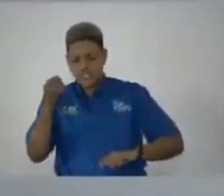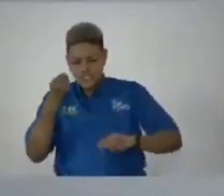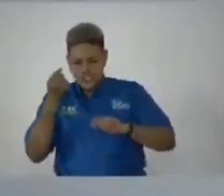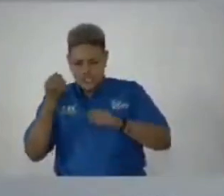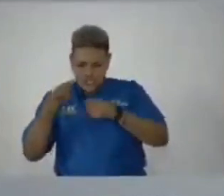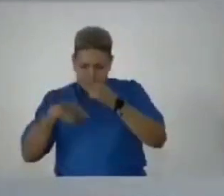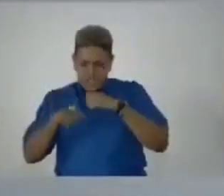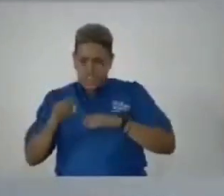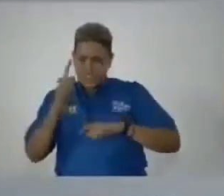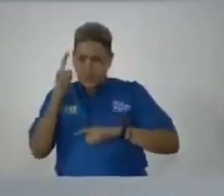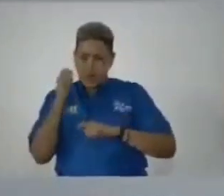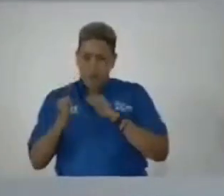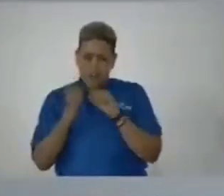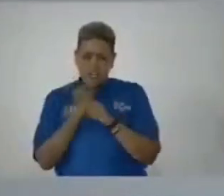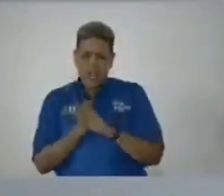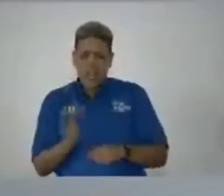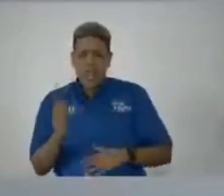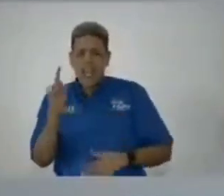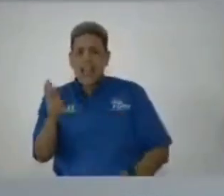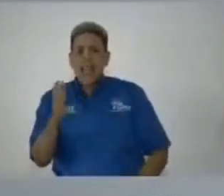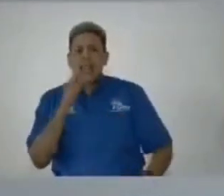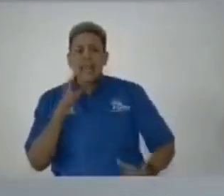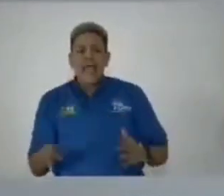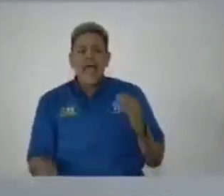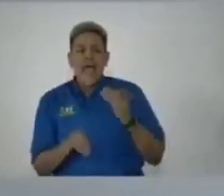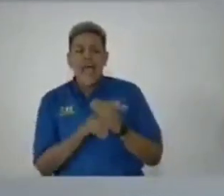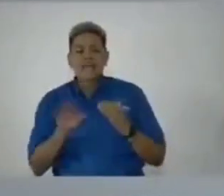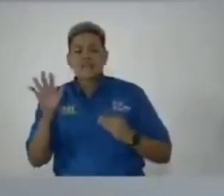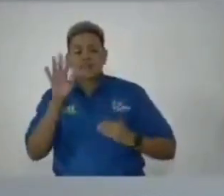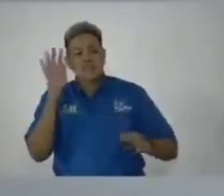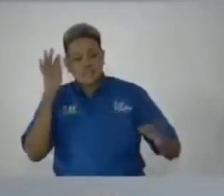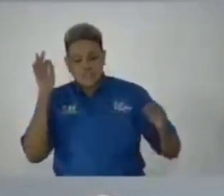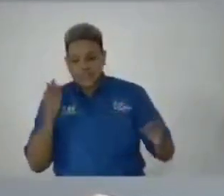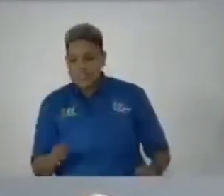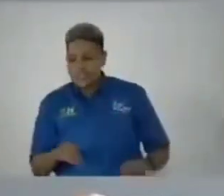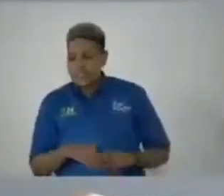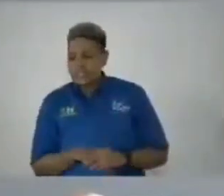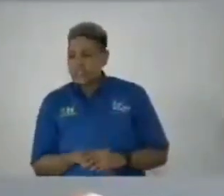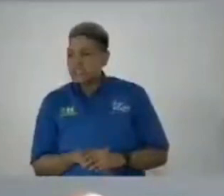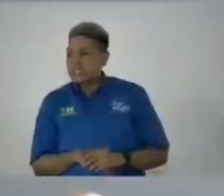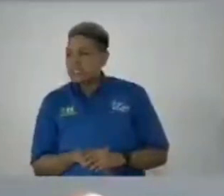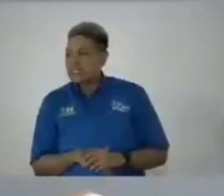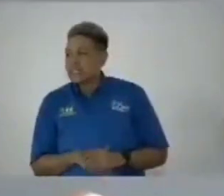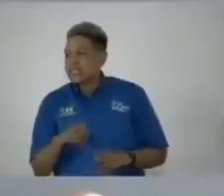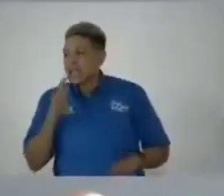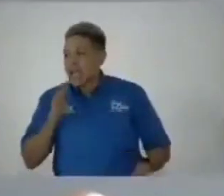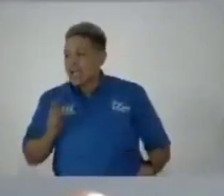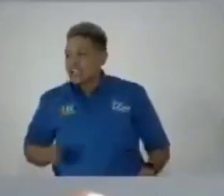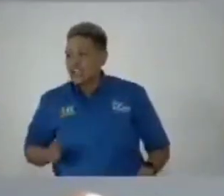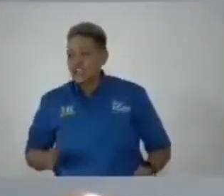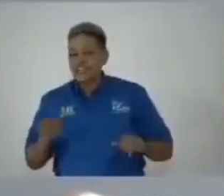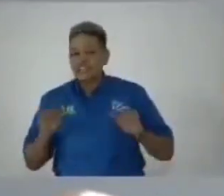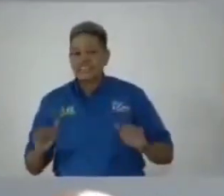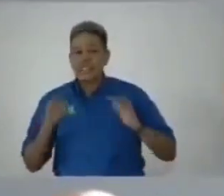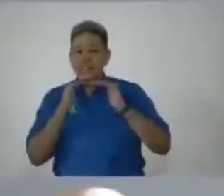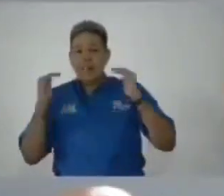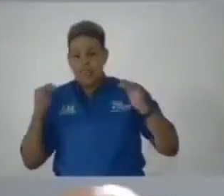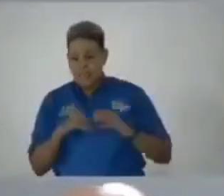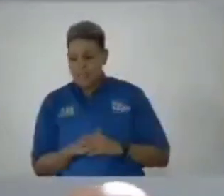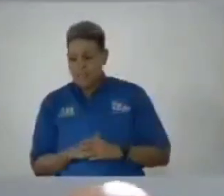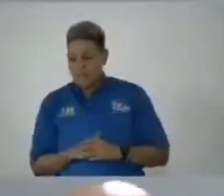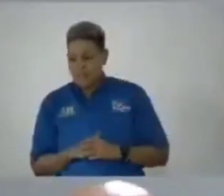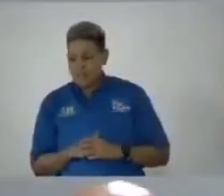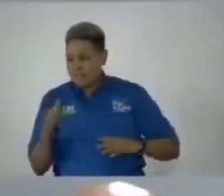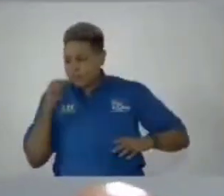one year later and add to his verdict what a judge of the same level madam